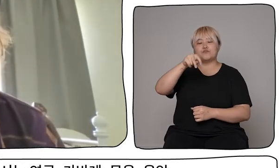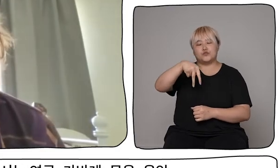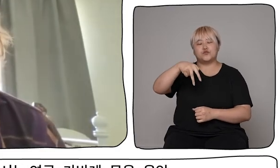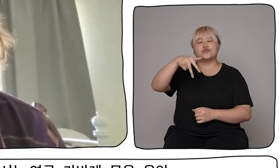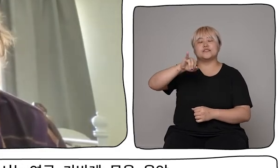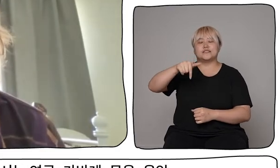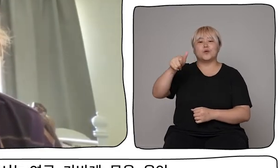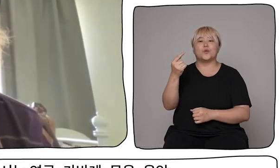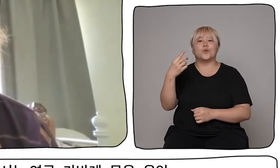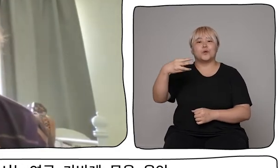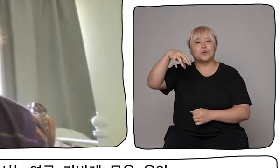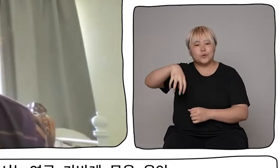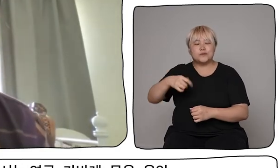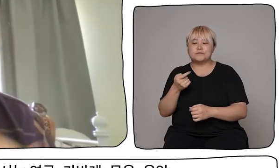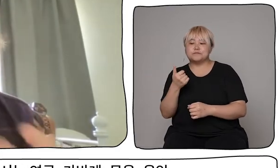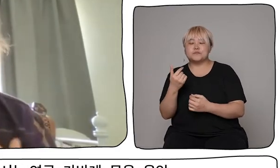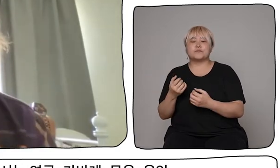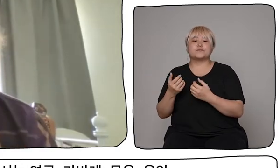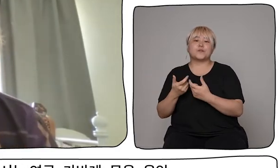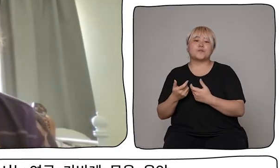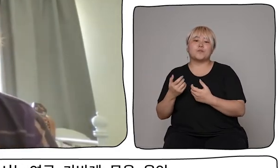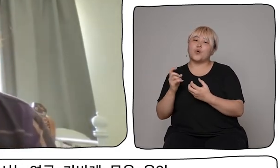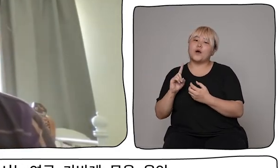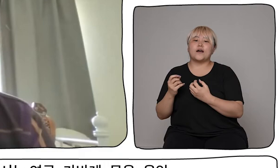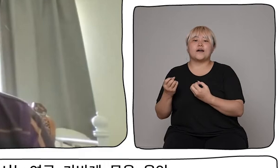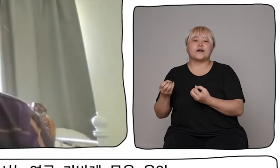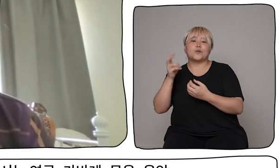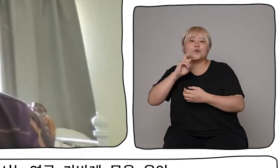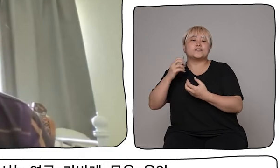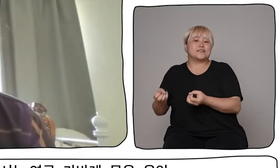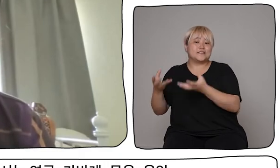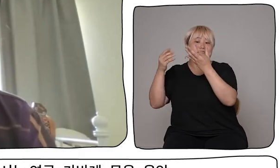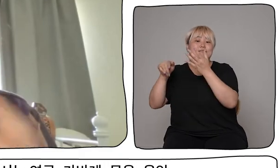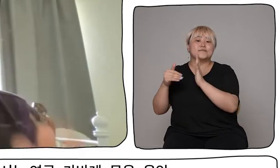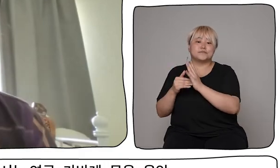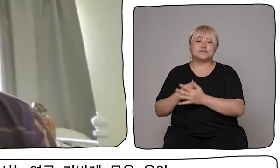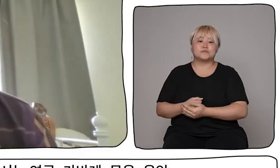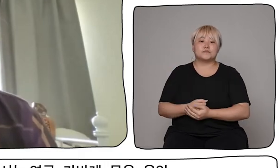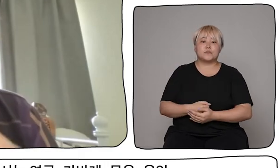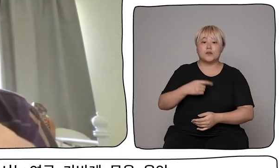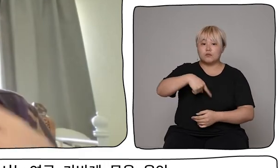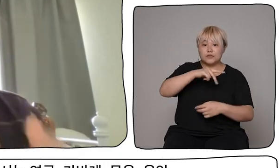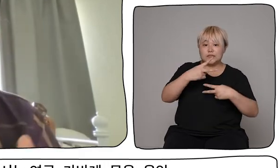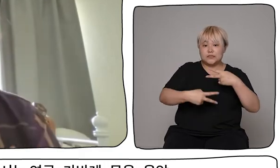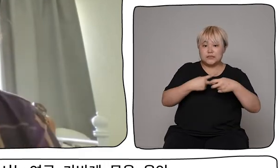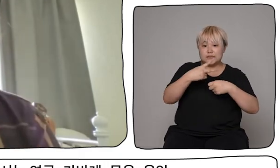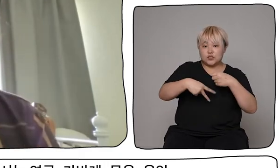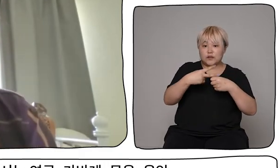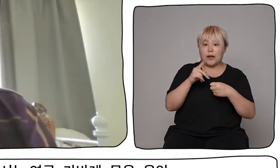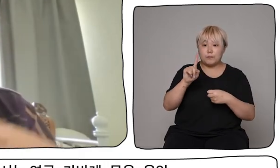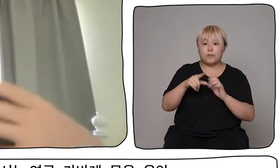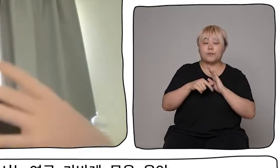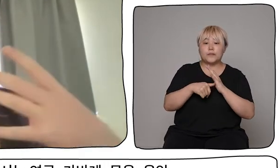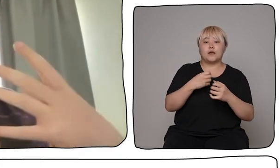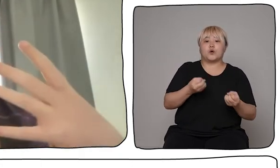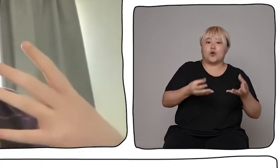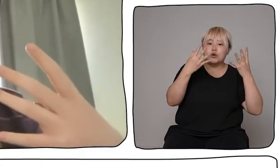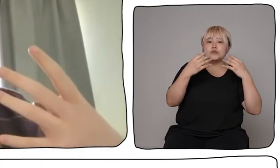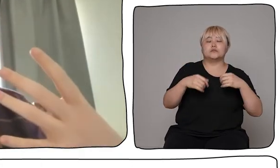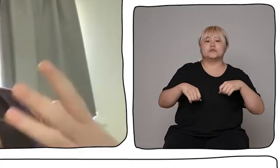cabaret, dance, music, digital interactive narratives, short films, photography, and installation work. A real